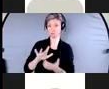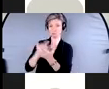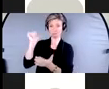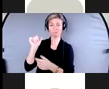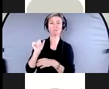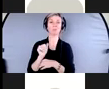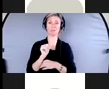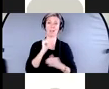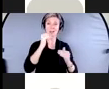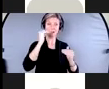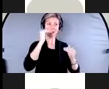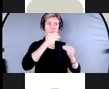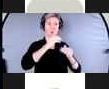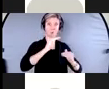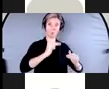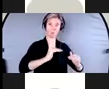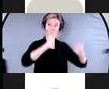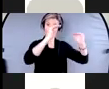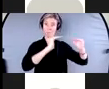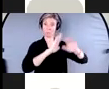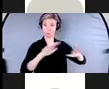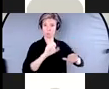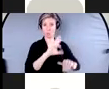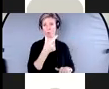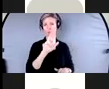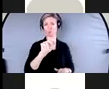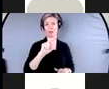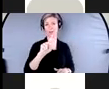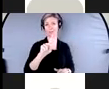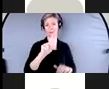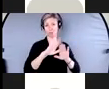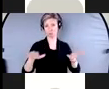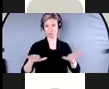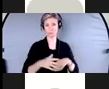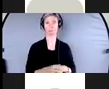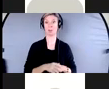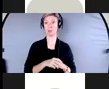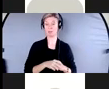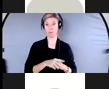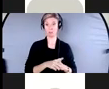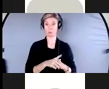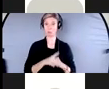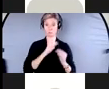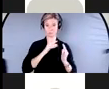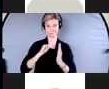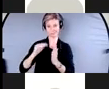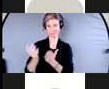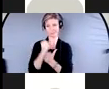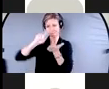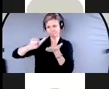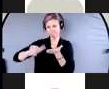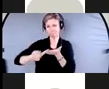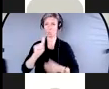or grandchildren in 37% of the incidences. And this was studied that was done in British Columbia that